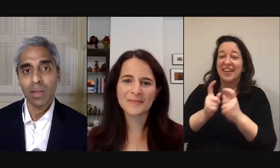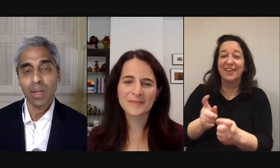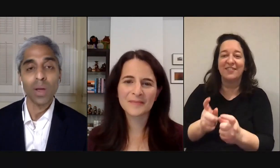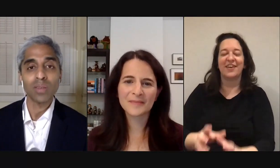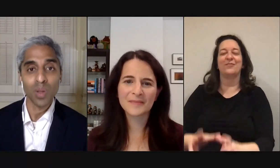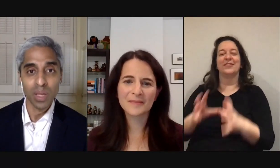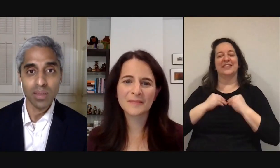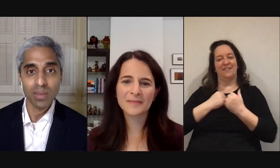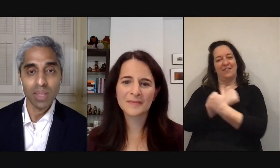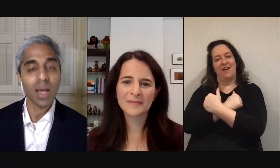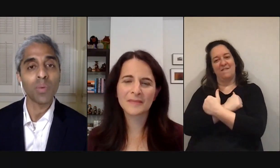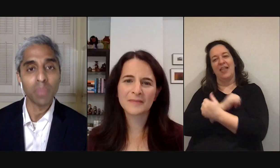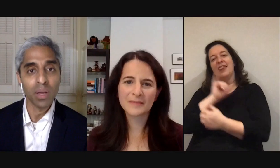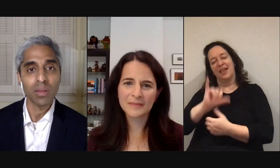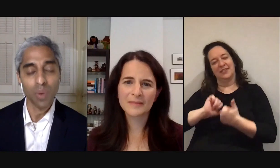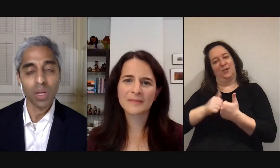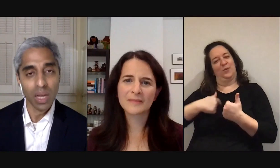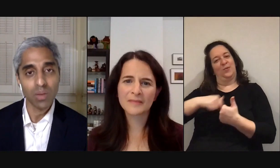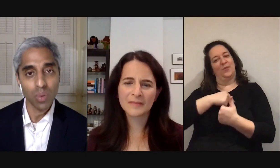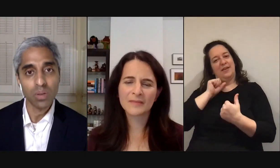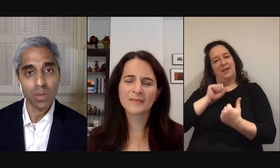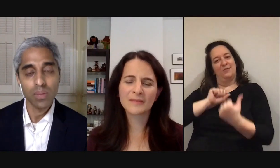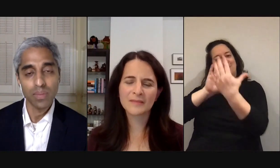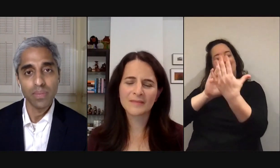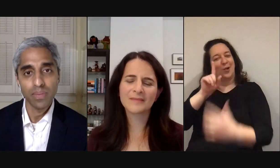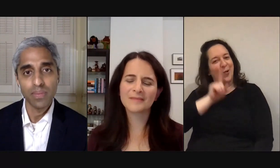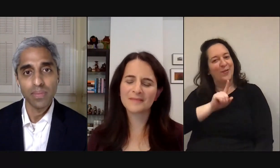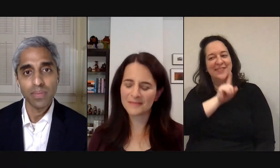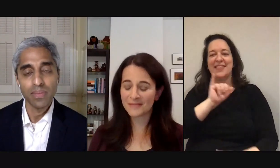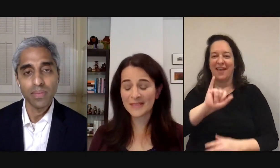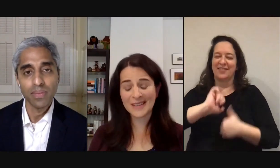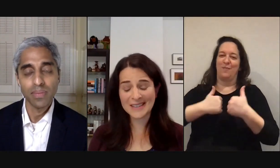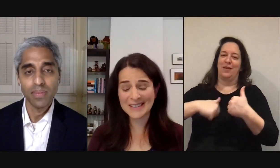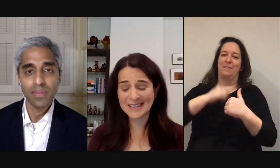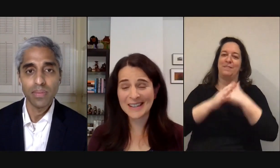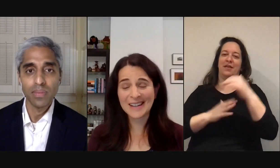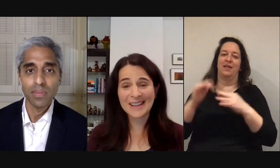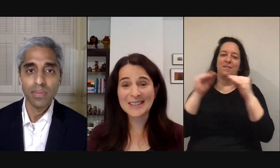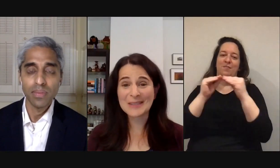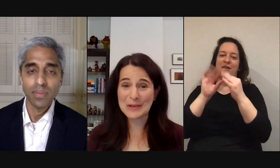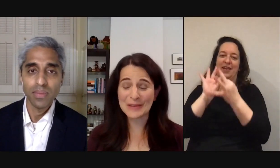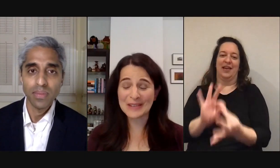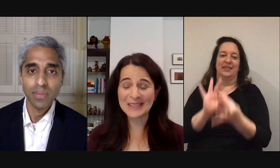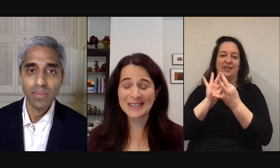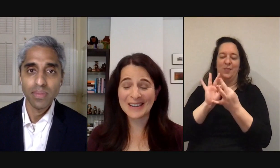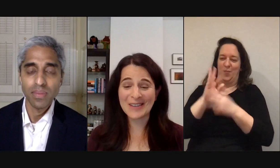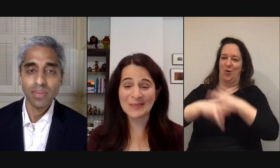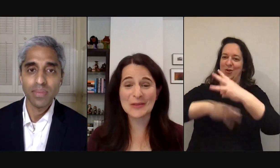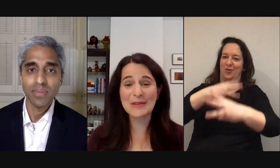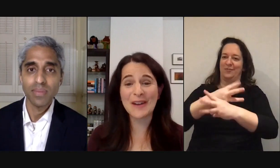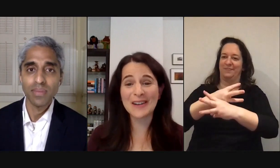address loneliness that's how we build a more connected world yes it's beautiful